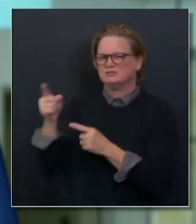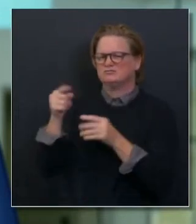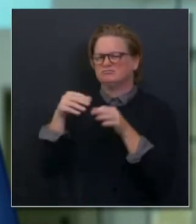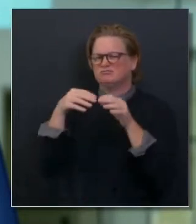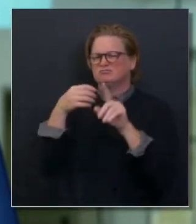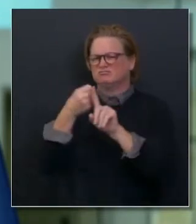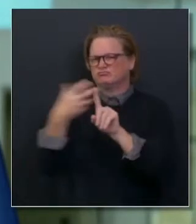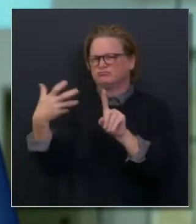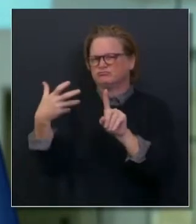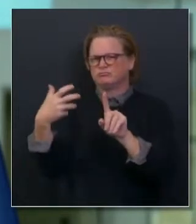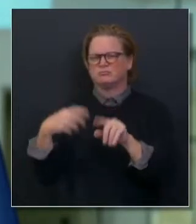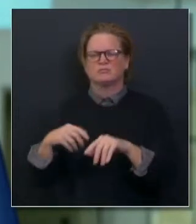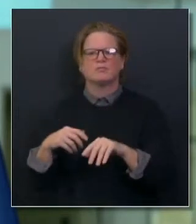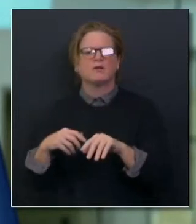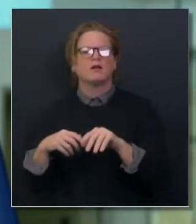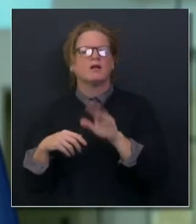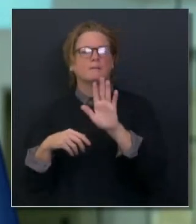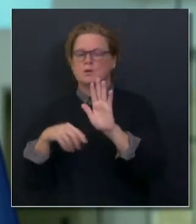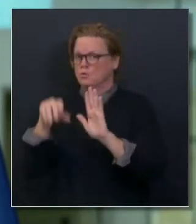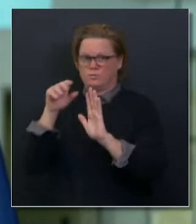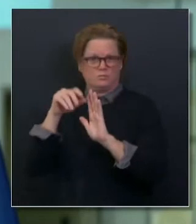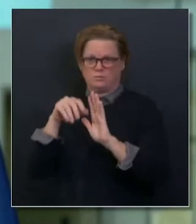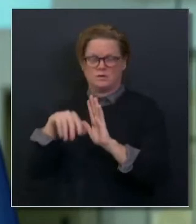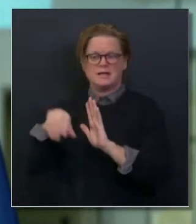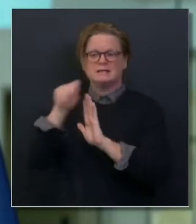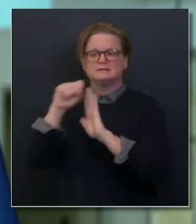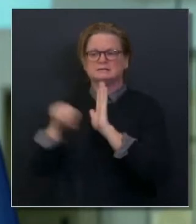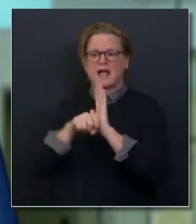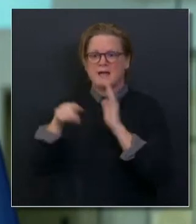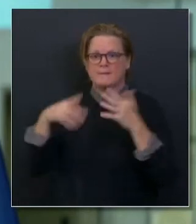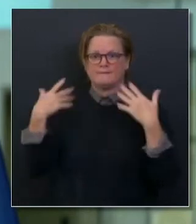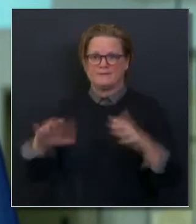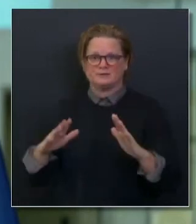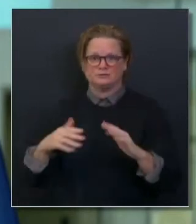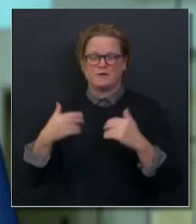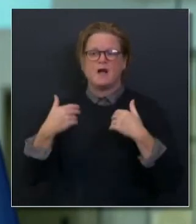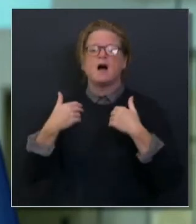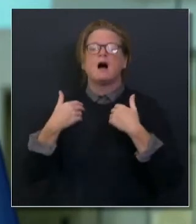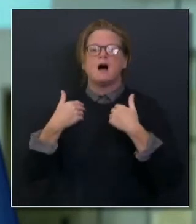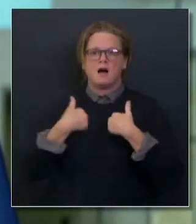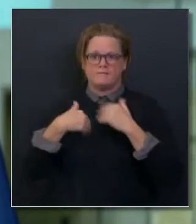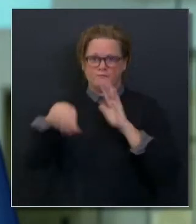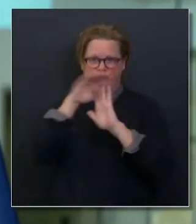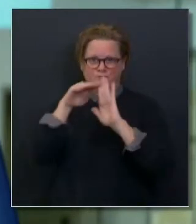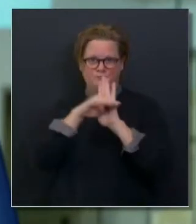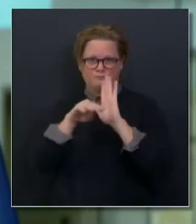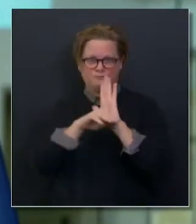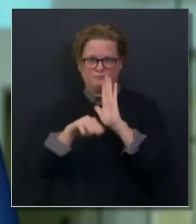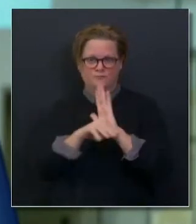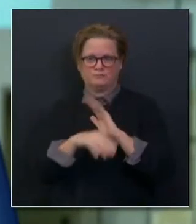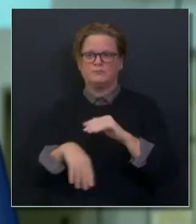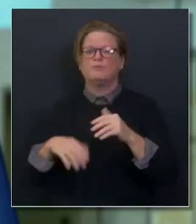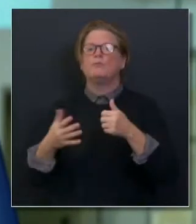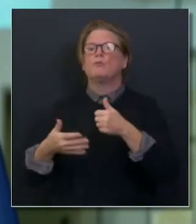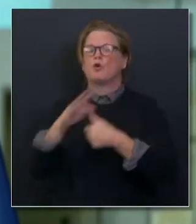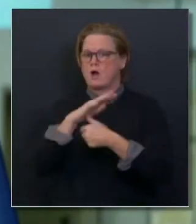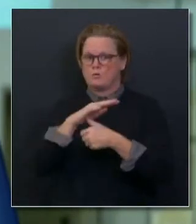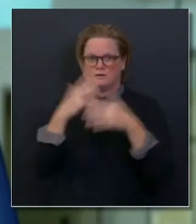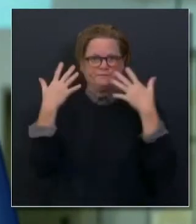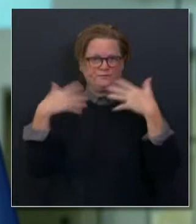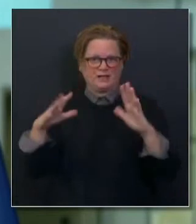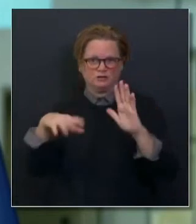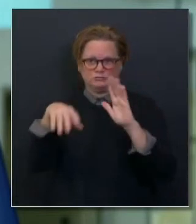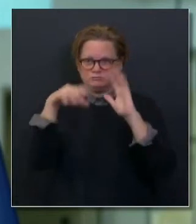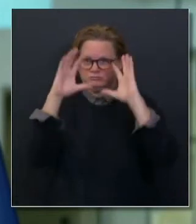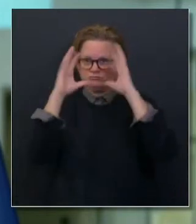state sets the tone, the state sets the tenor, the state lays out the prioritization for the distribution